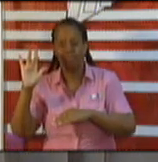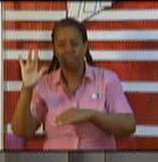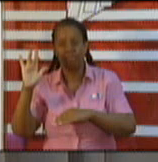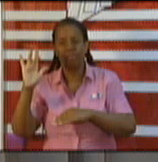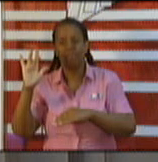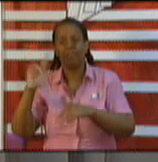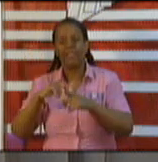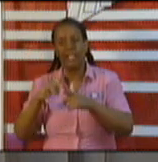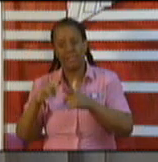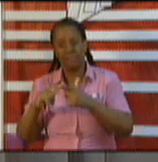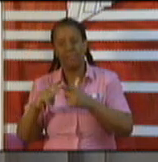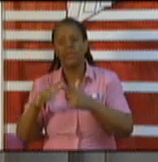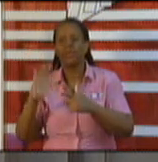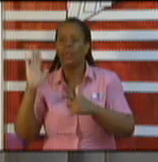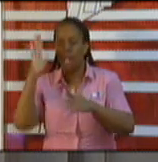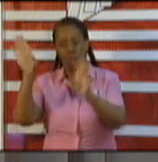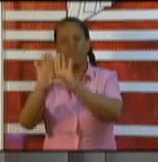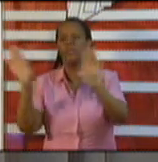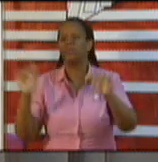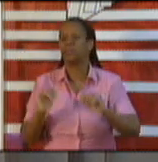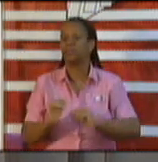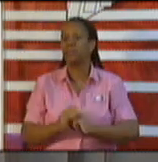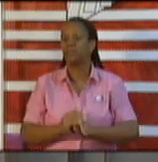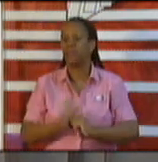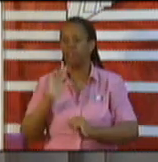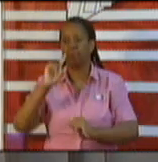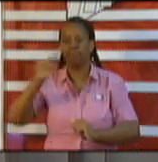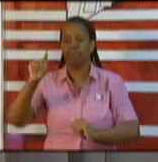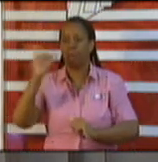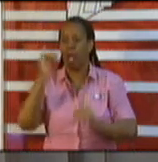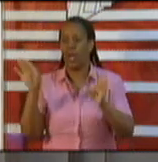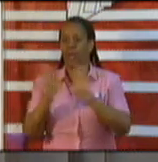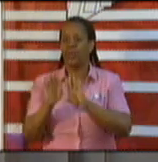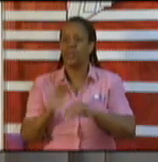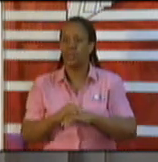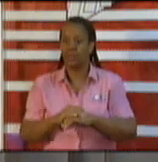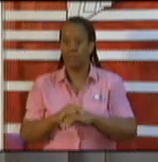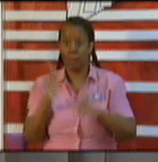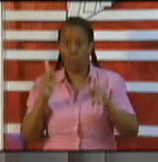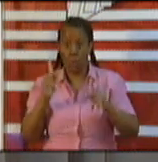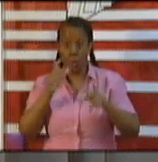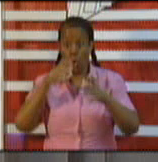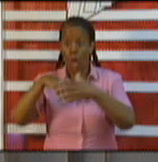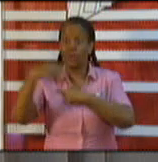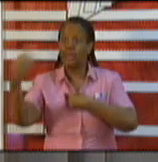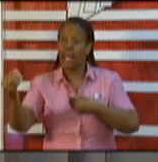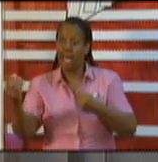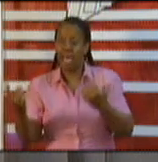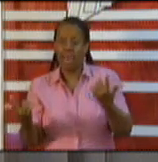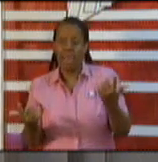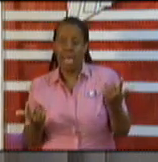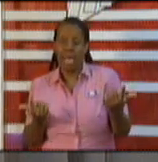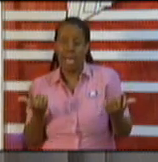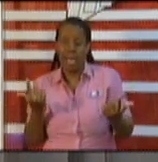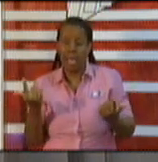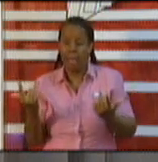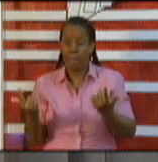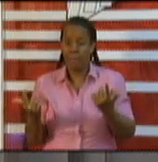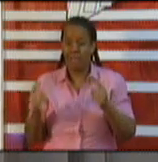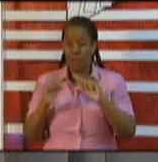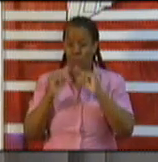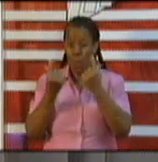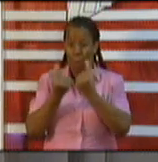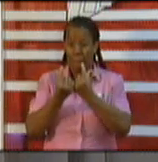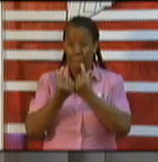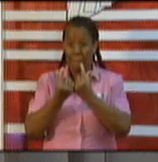they will be closed. Those persons who are outside, if they're congregating outside in groups of more than